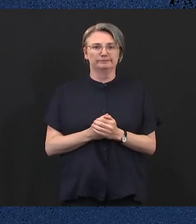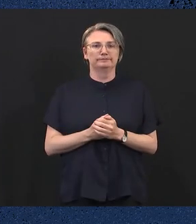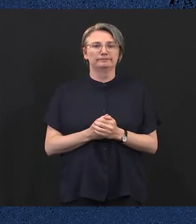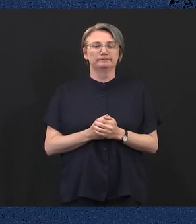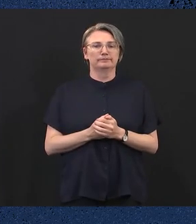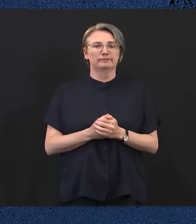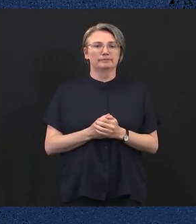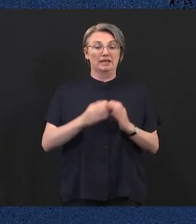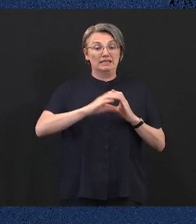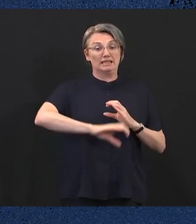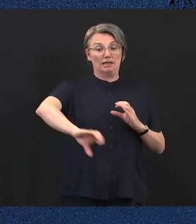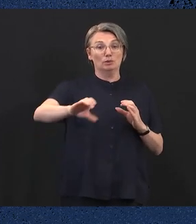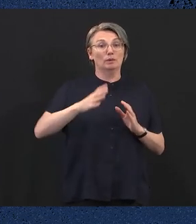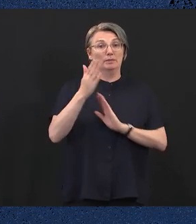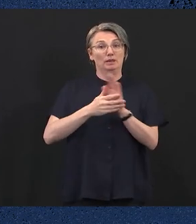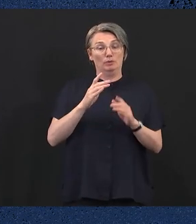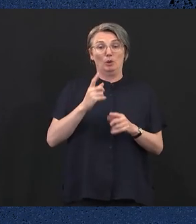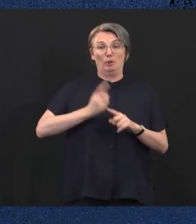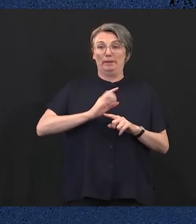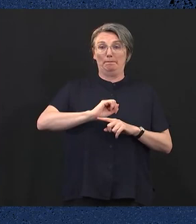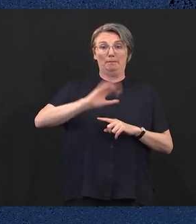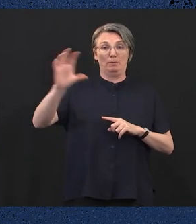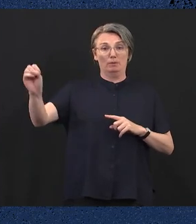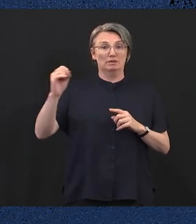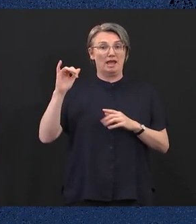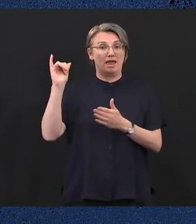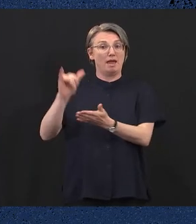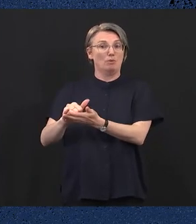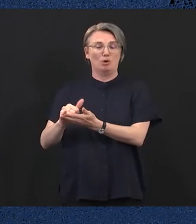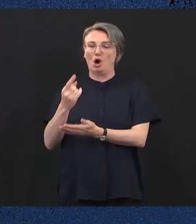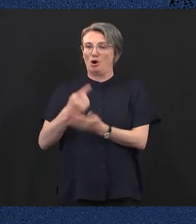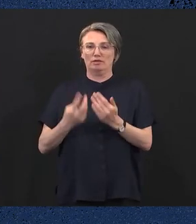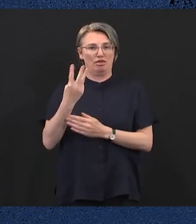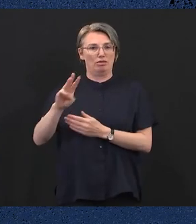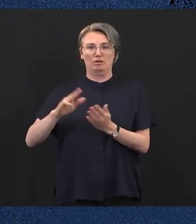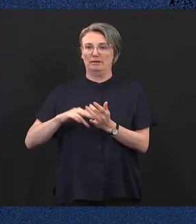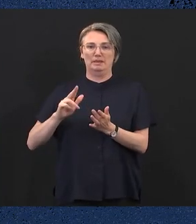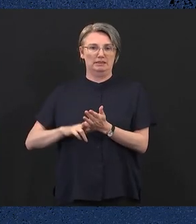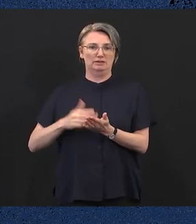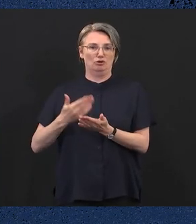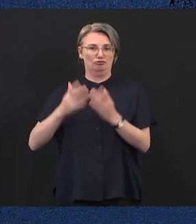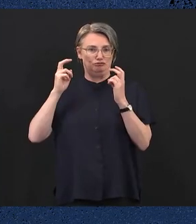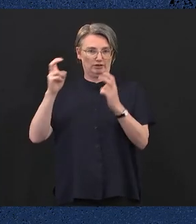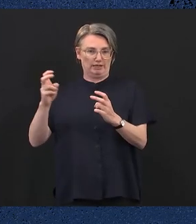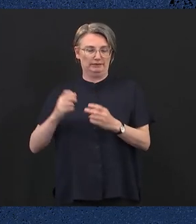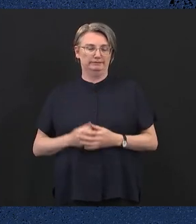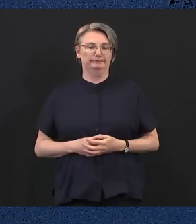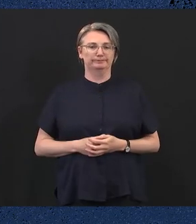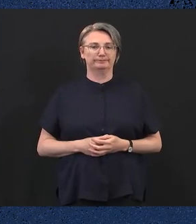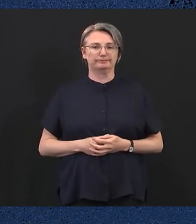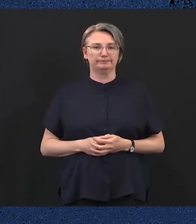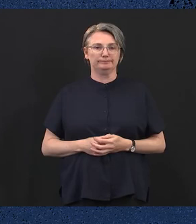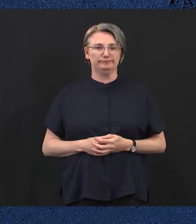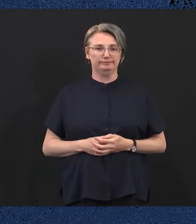will take Victorians to the airport in just 30 minutes. Building the suburban rail loop. The